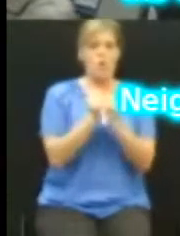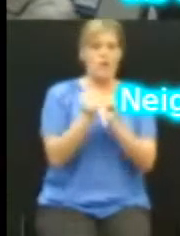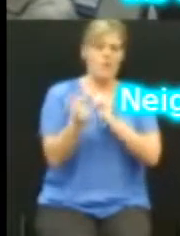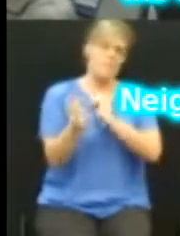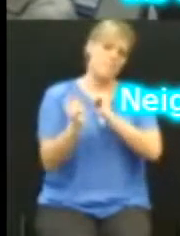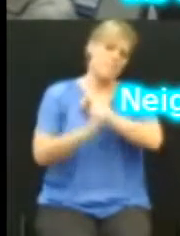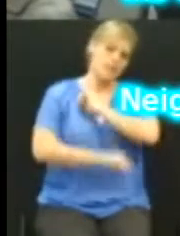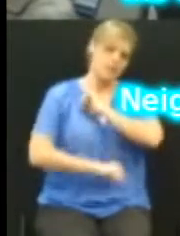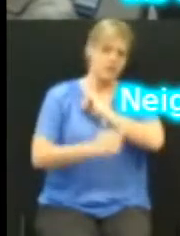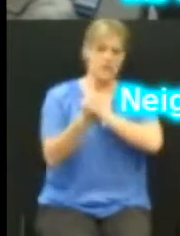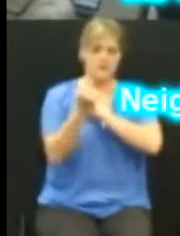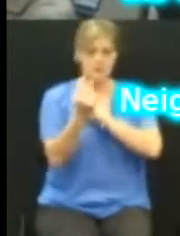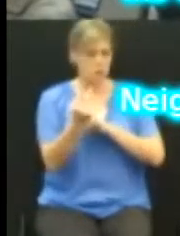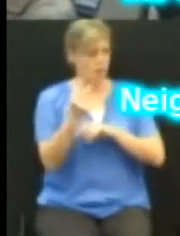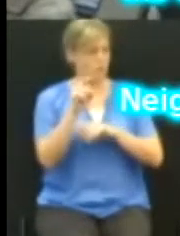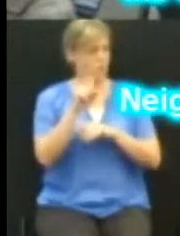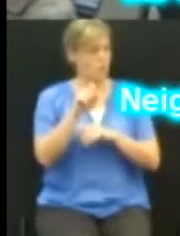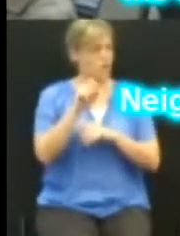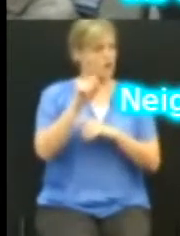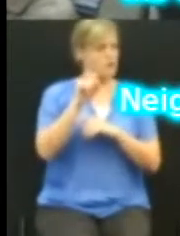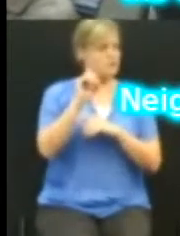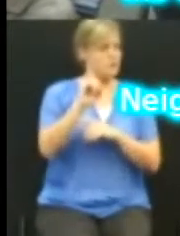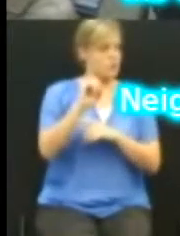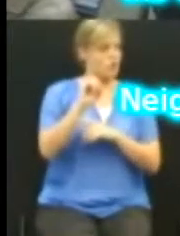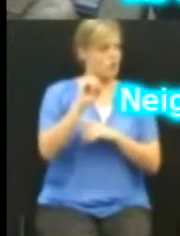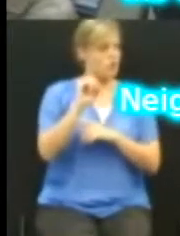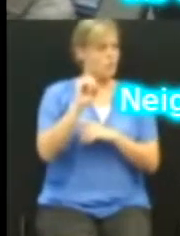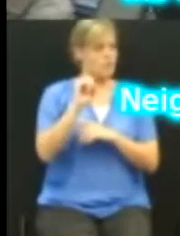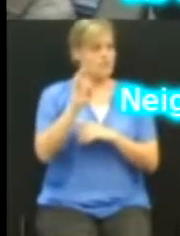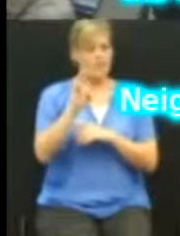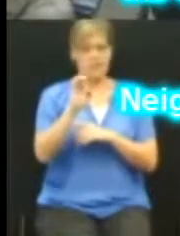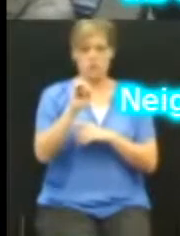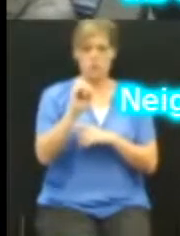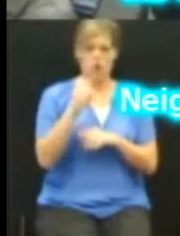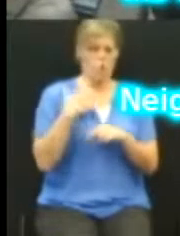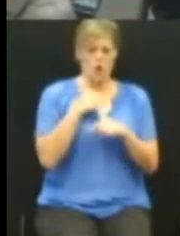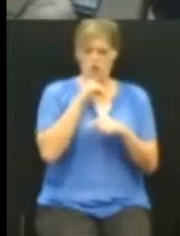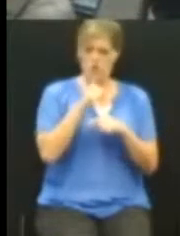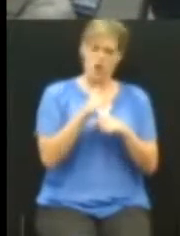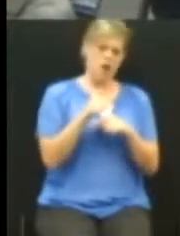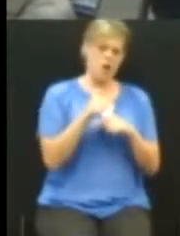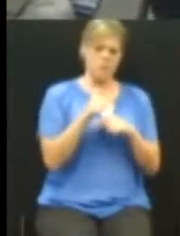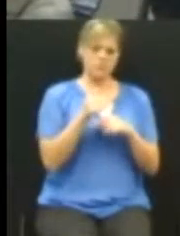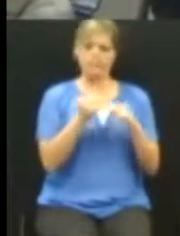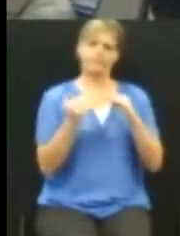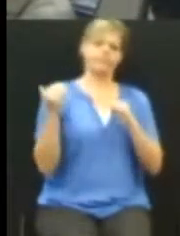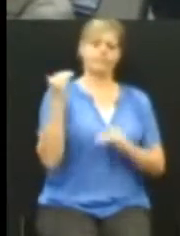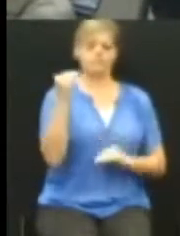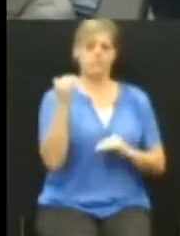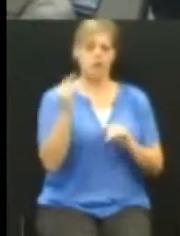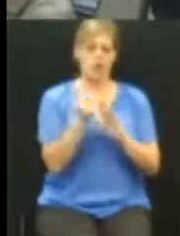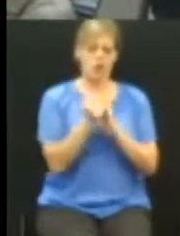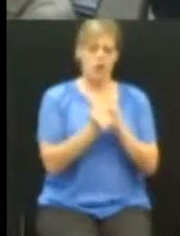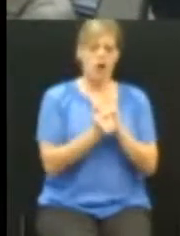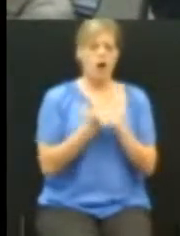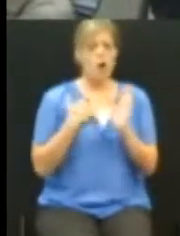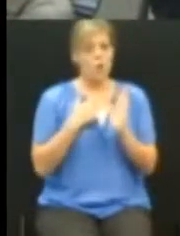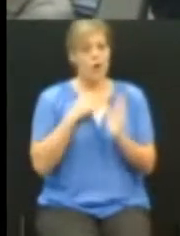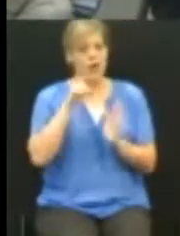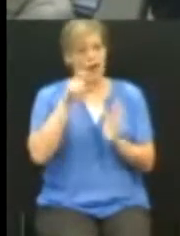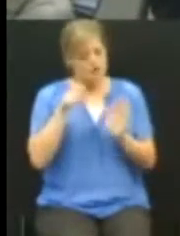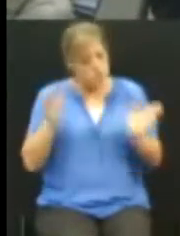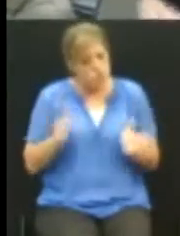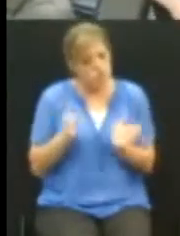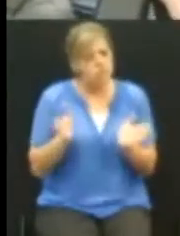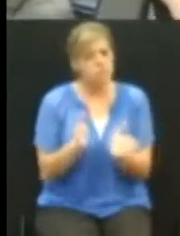.070. You are not above the law. You are all entitled by oath to enact these things or